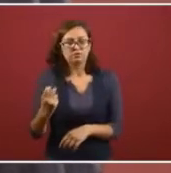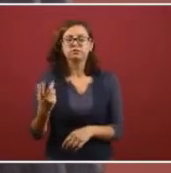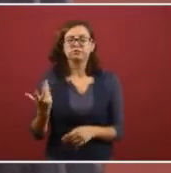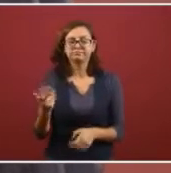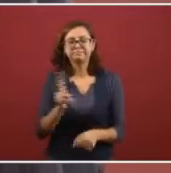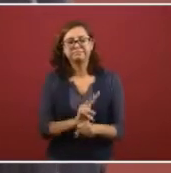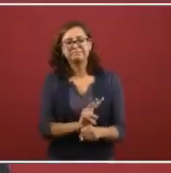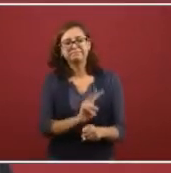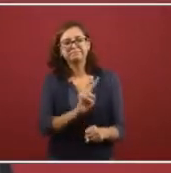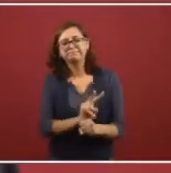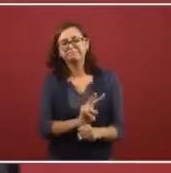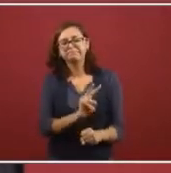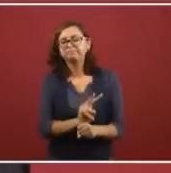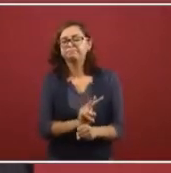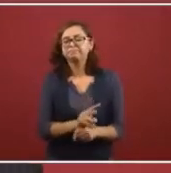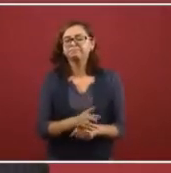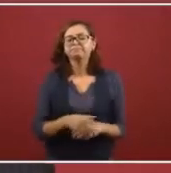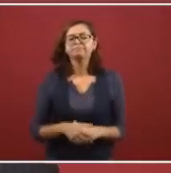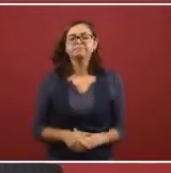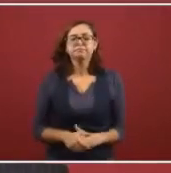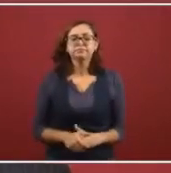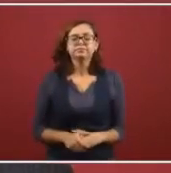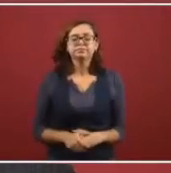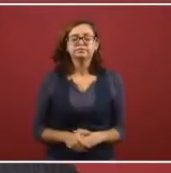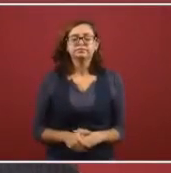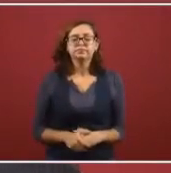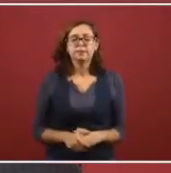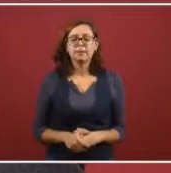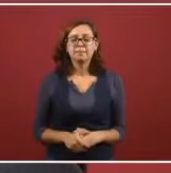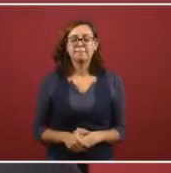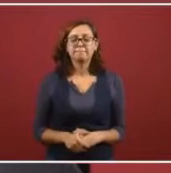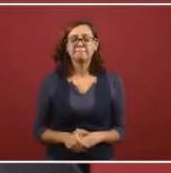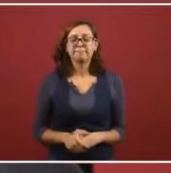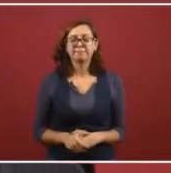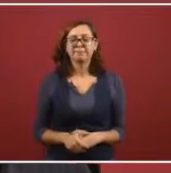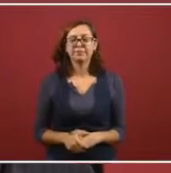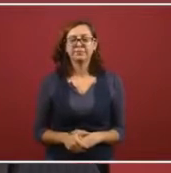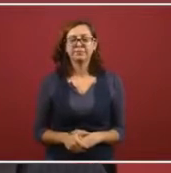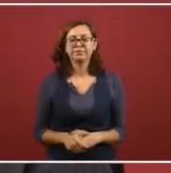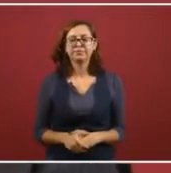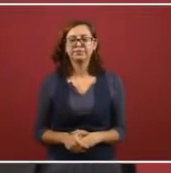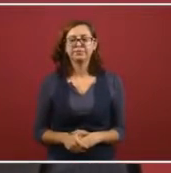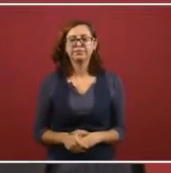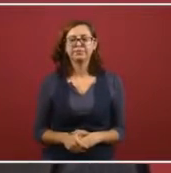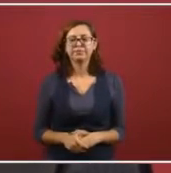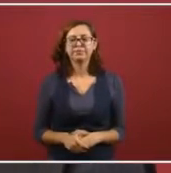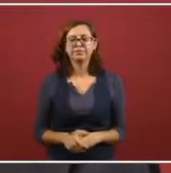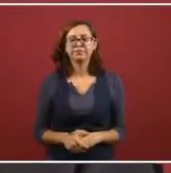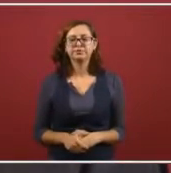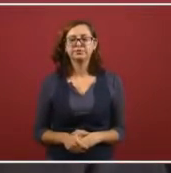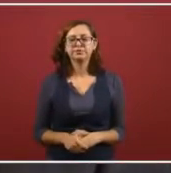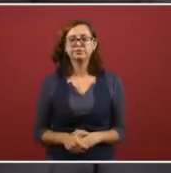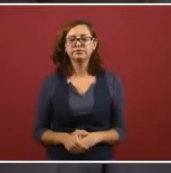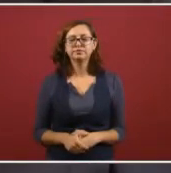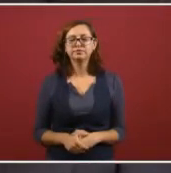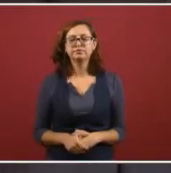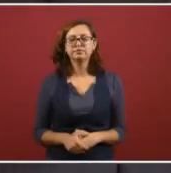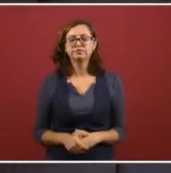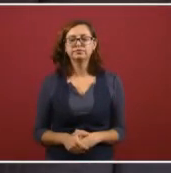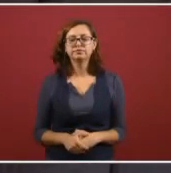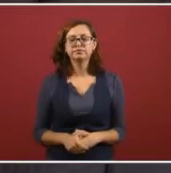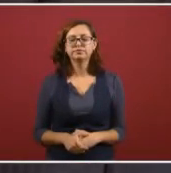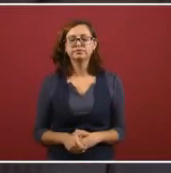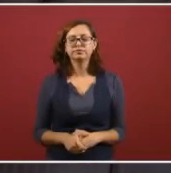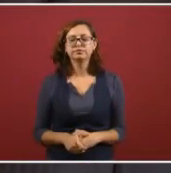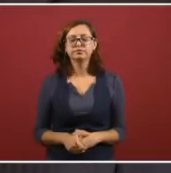it was, um, uh, taken the